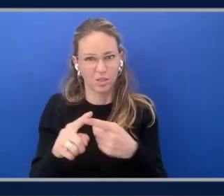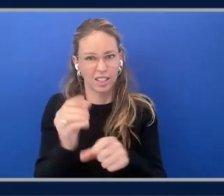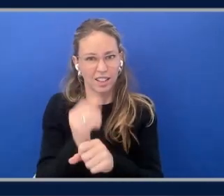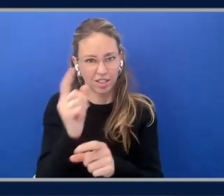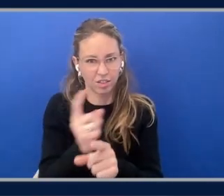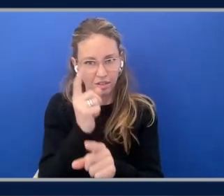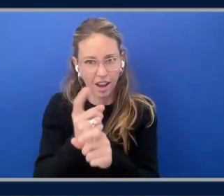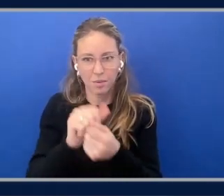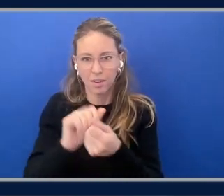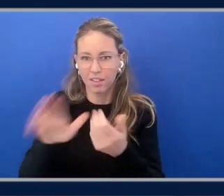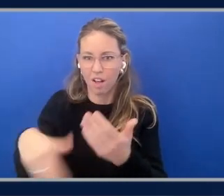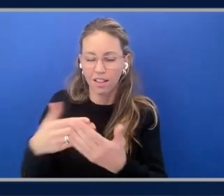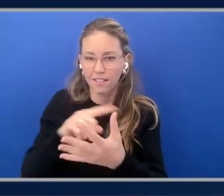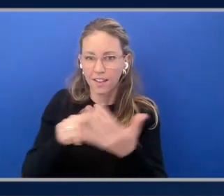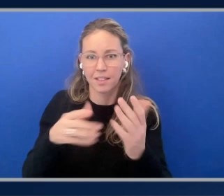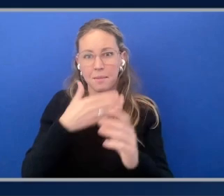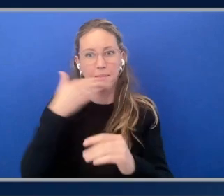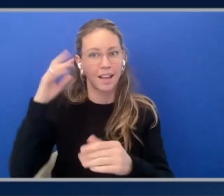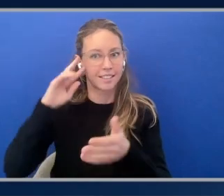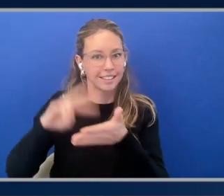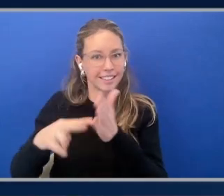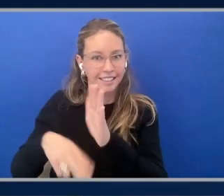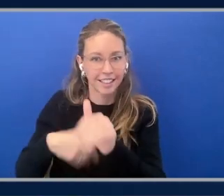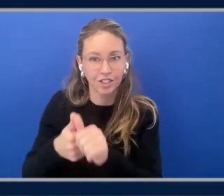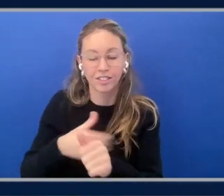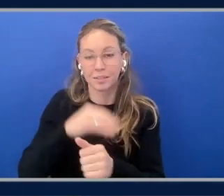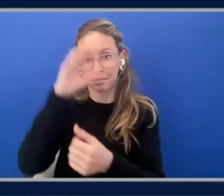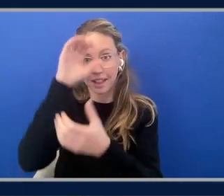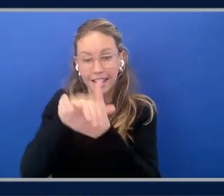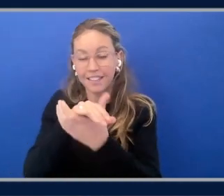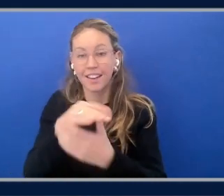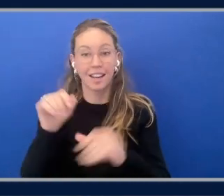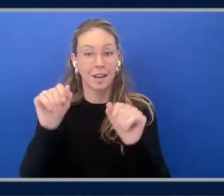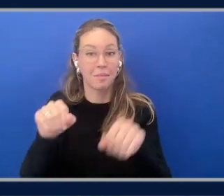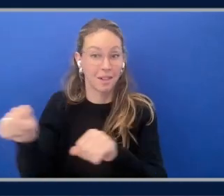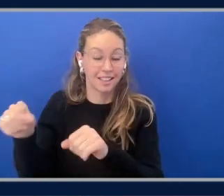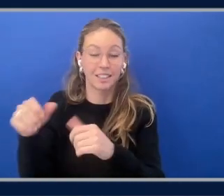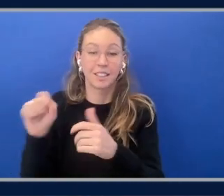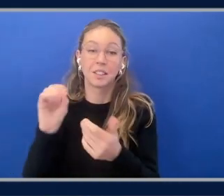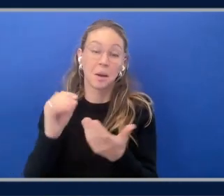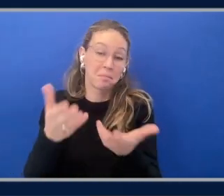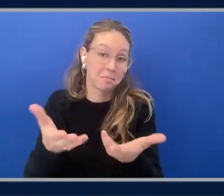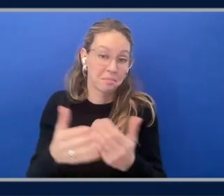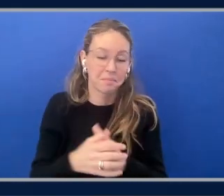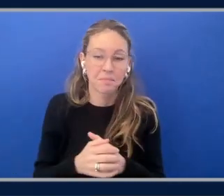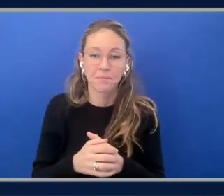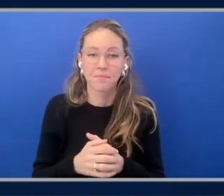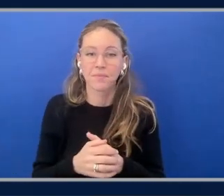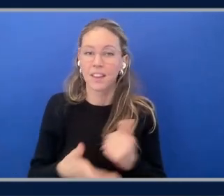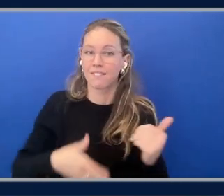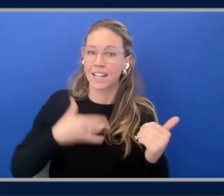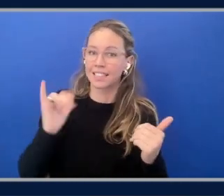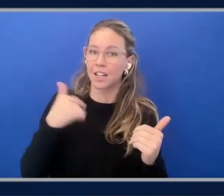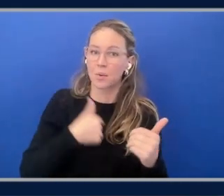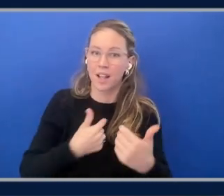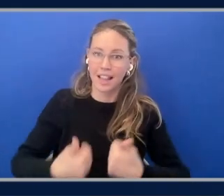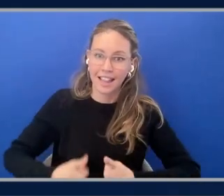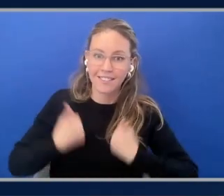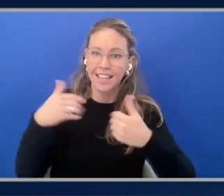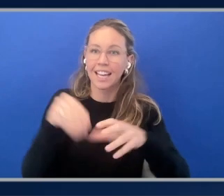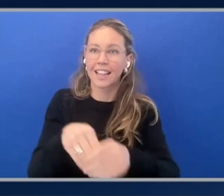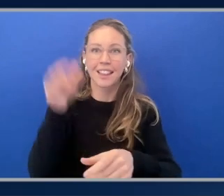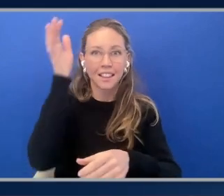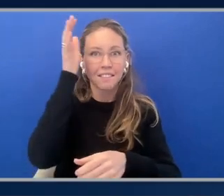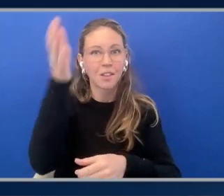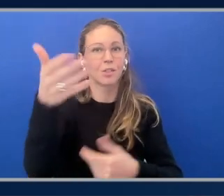best of intentions and belief and ability. So this is, yeah. Feels like living in the future sometimes, Adrian. Just a little